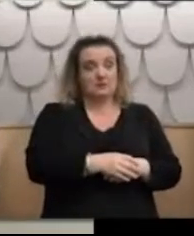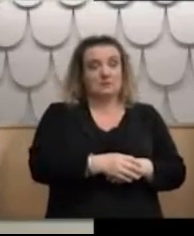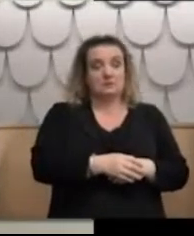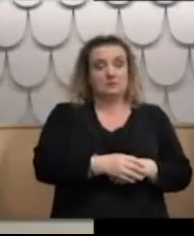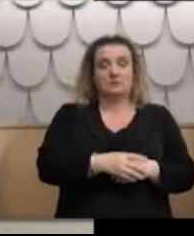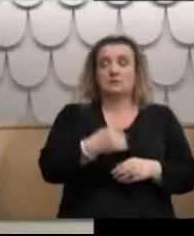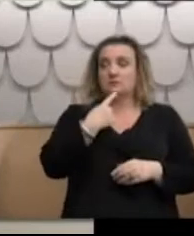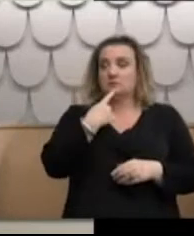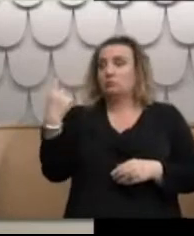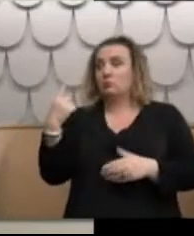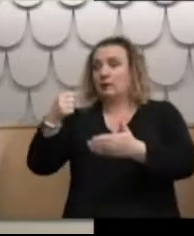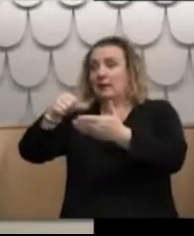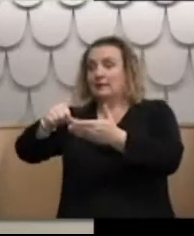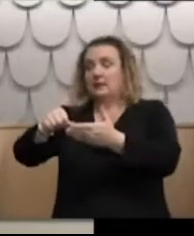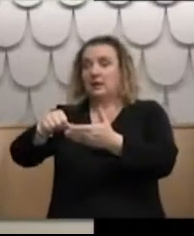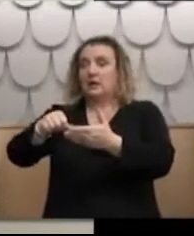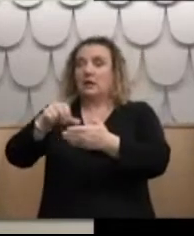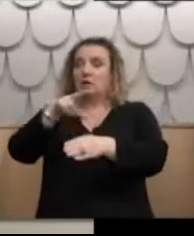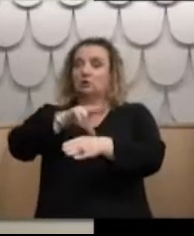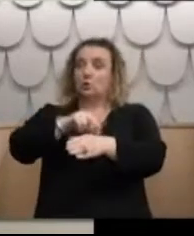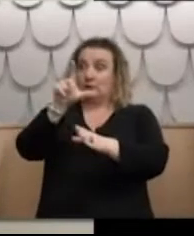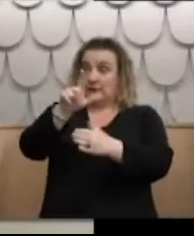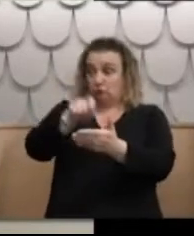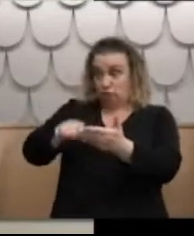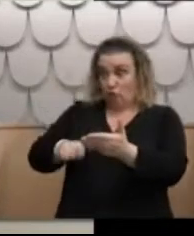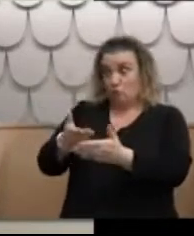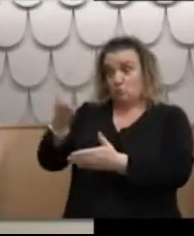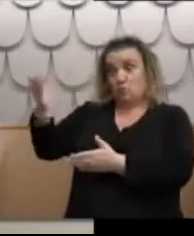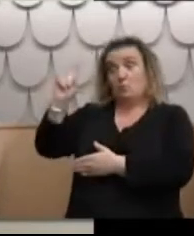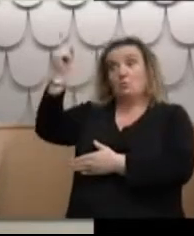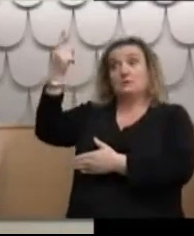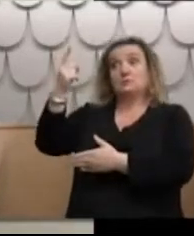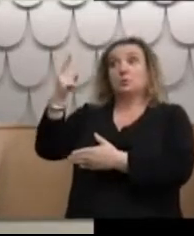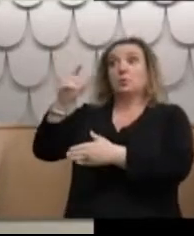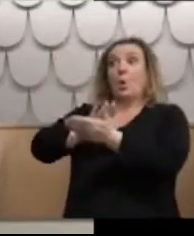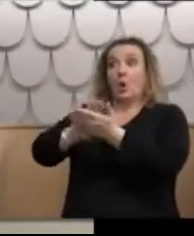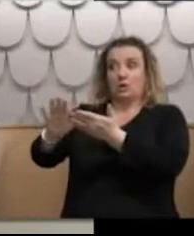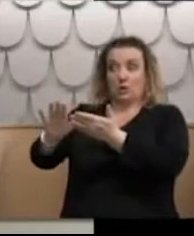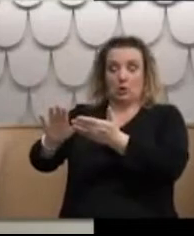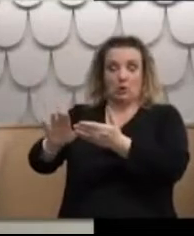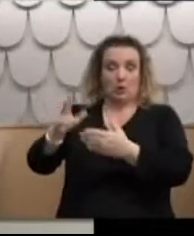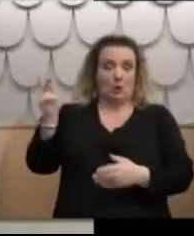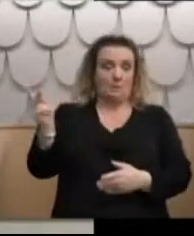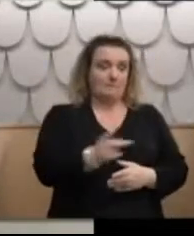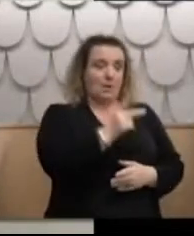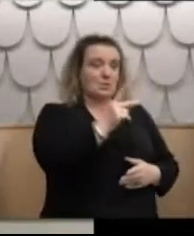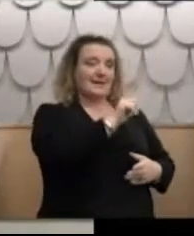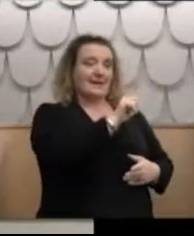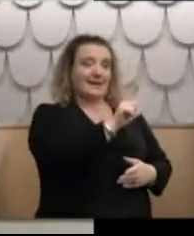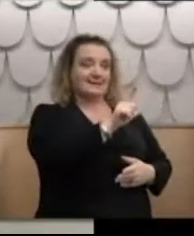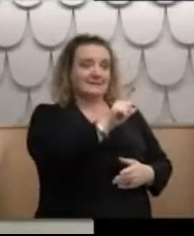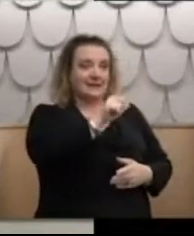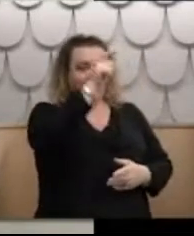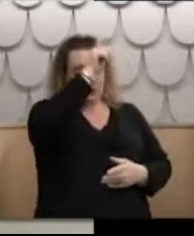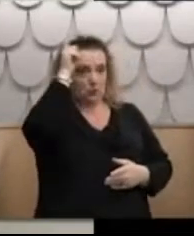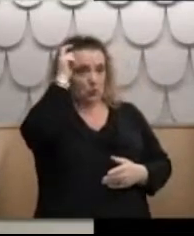31st December 1973. By November, both Licks and a nurse's notes say that